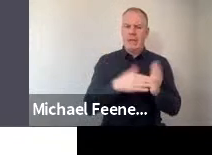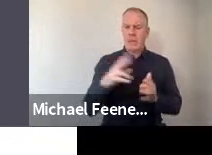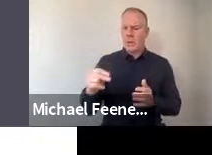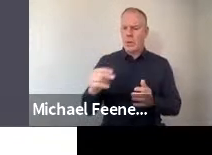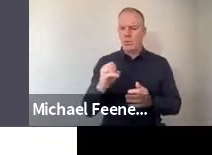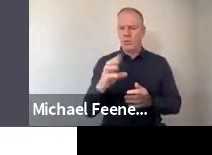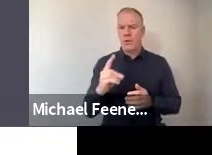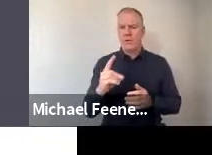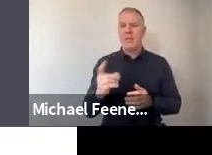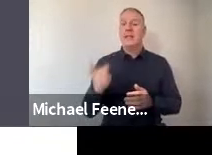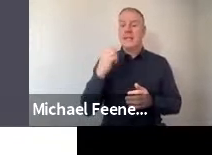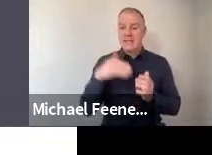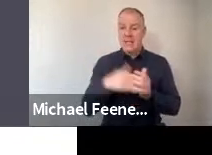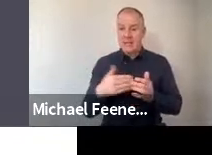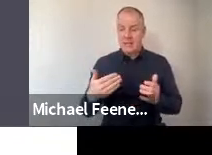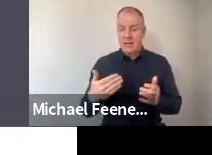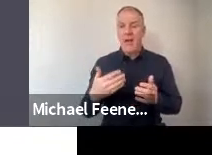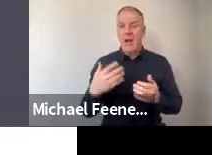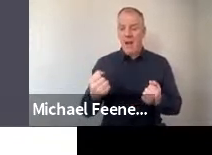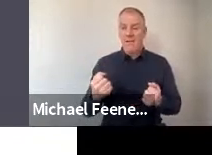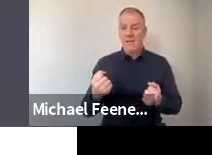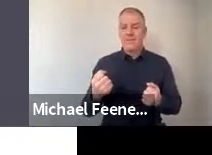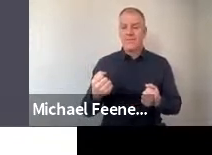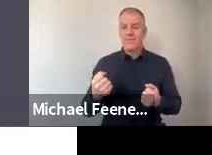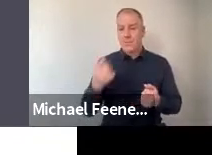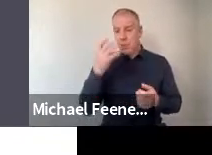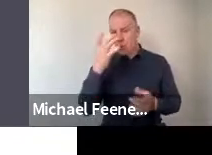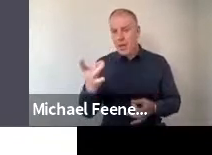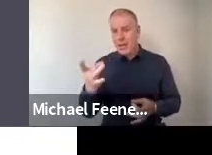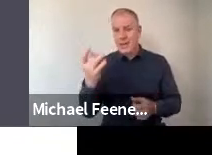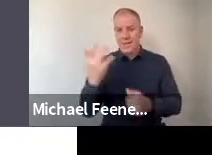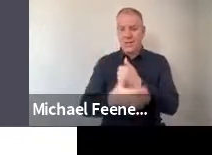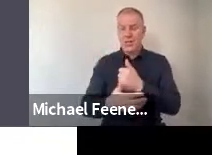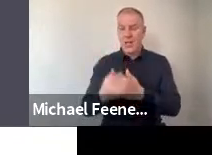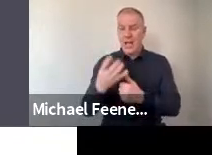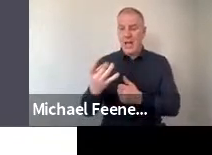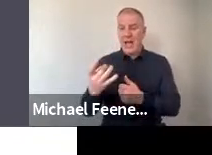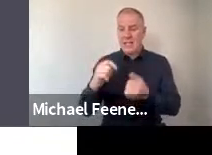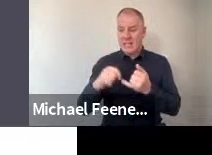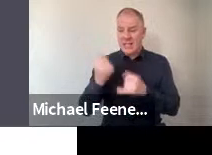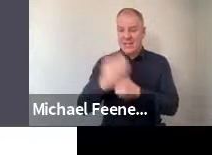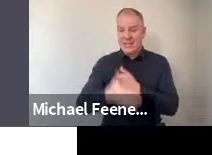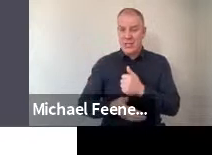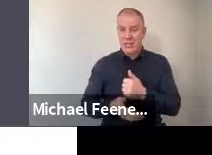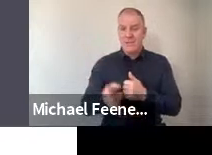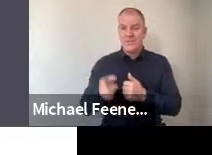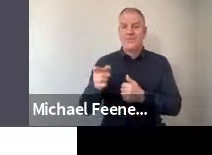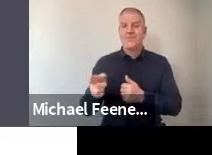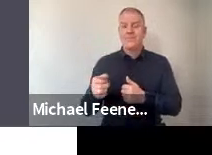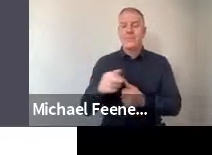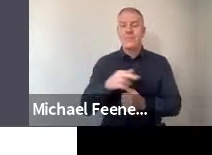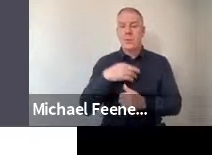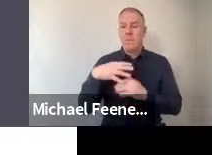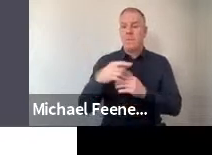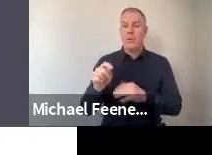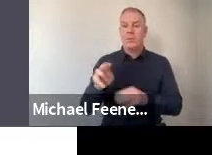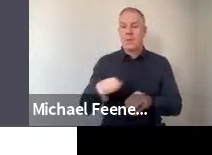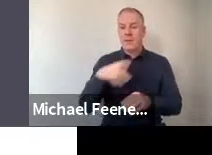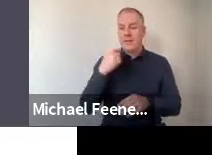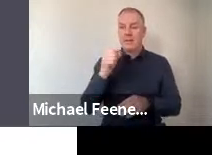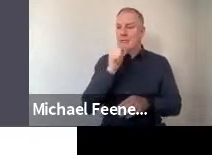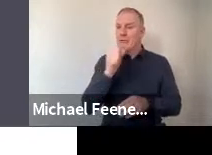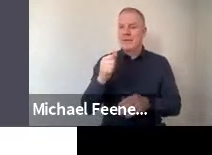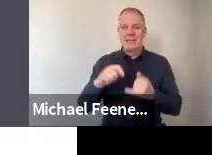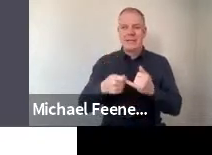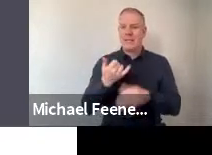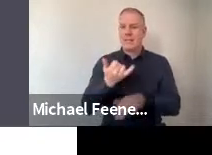So for those that did say they thought they had it, we checked whether they had been tested. And actually, most people had not